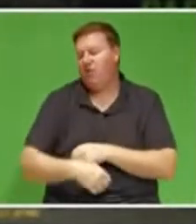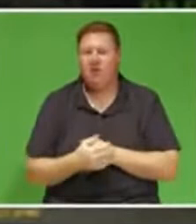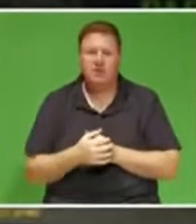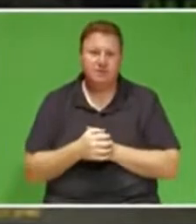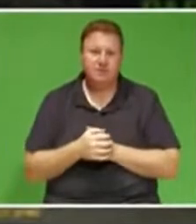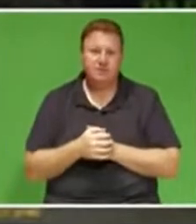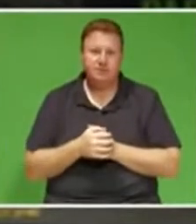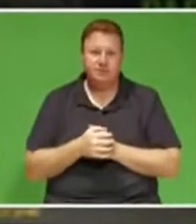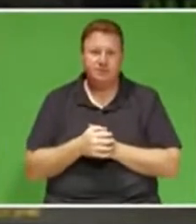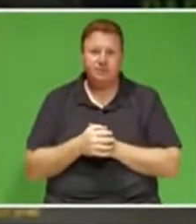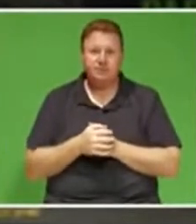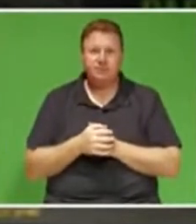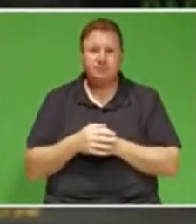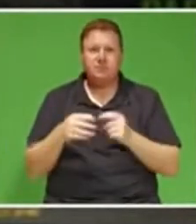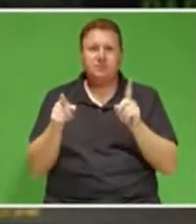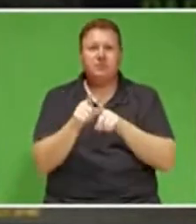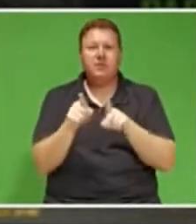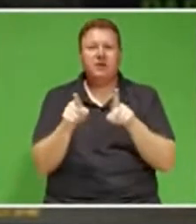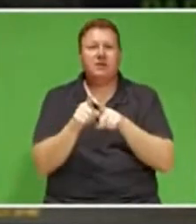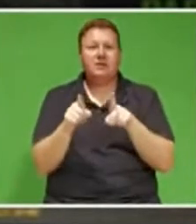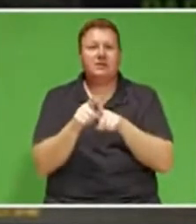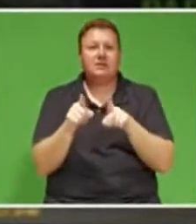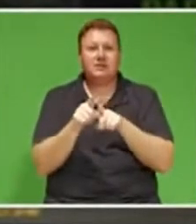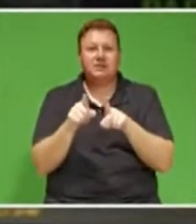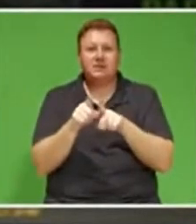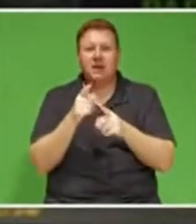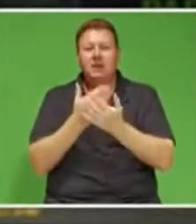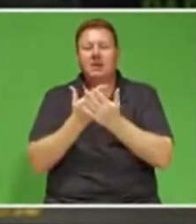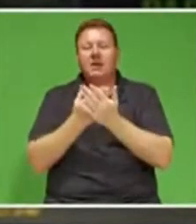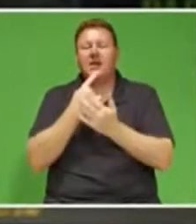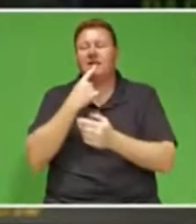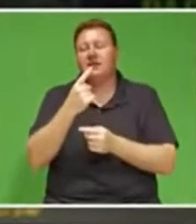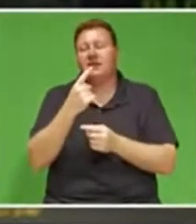The same can be said of their elected representatives.